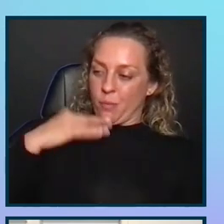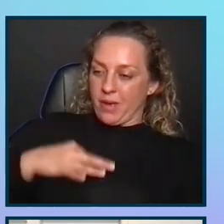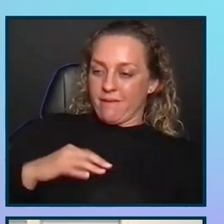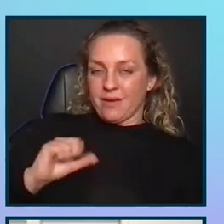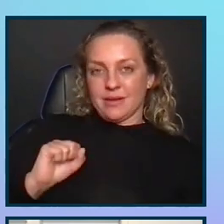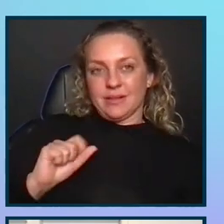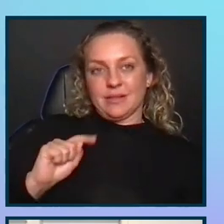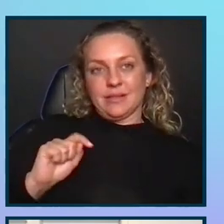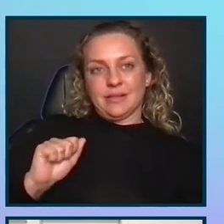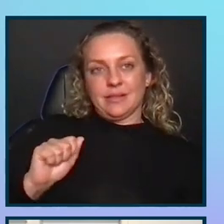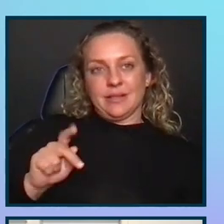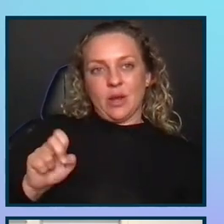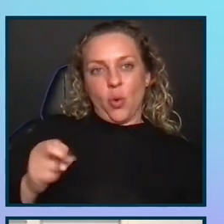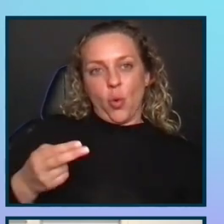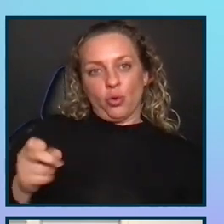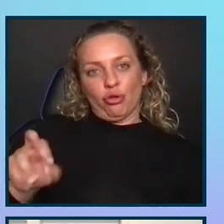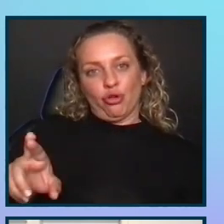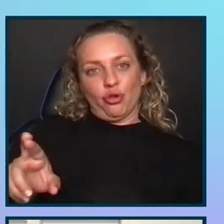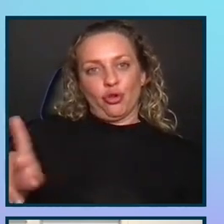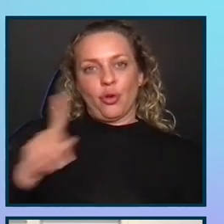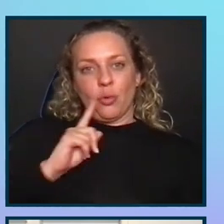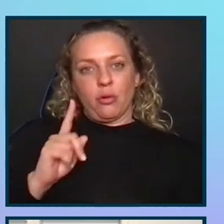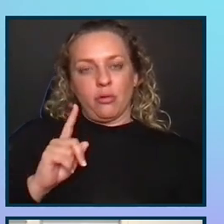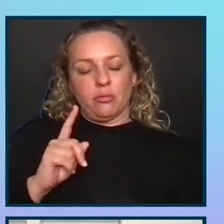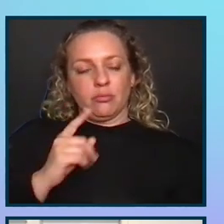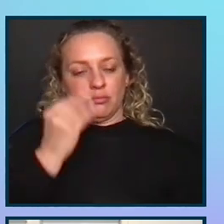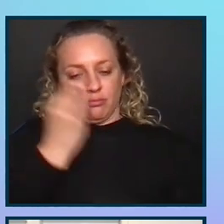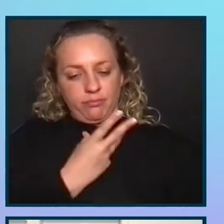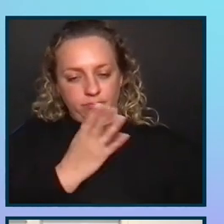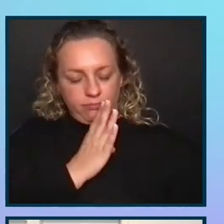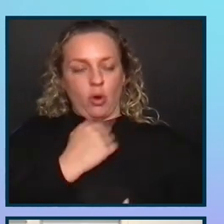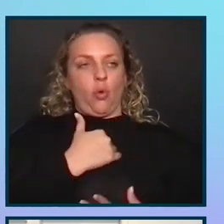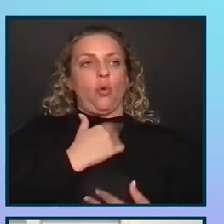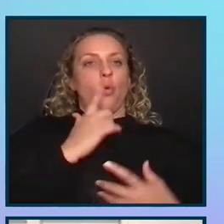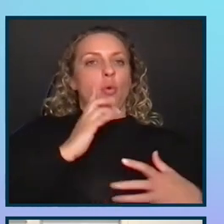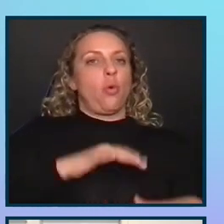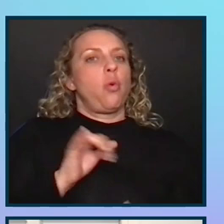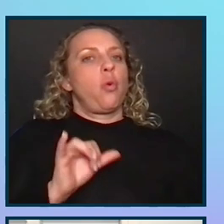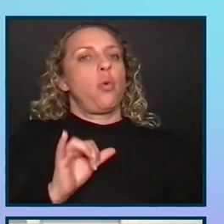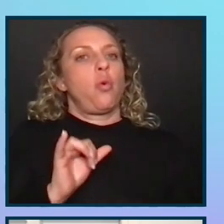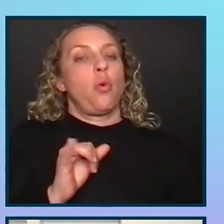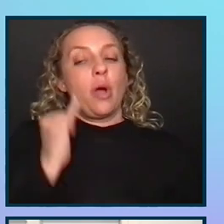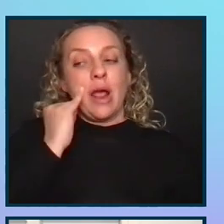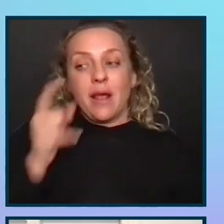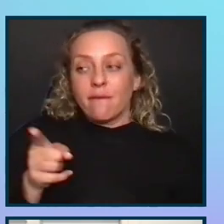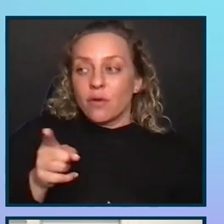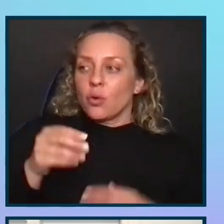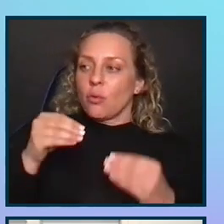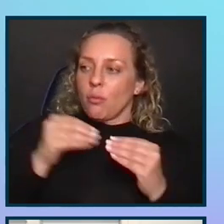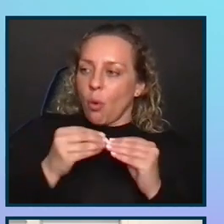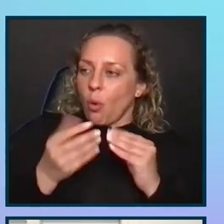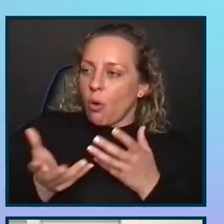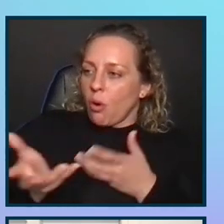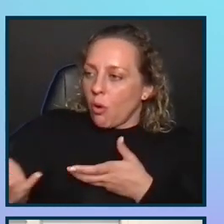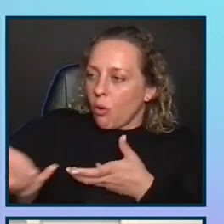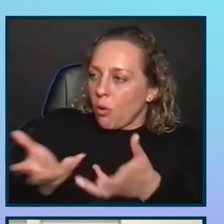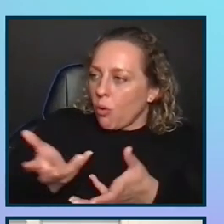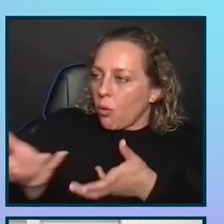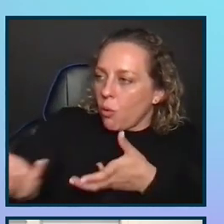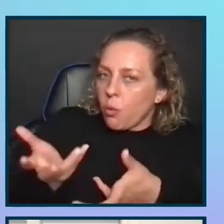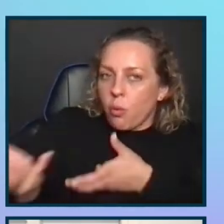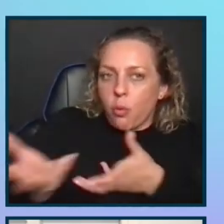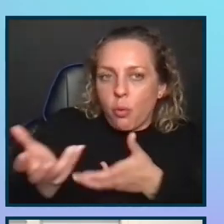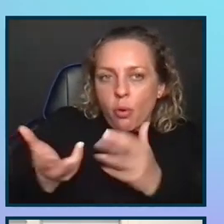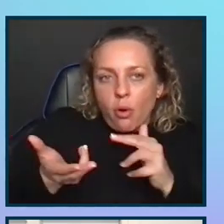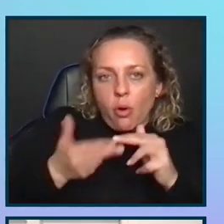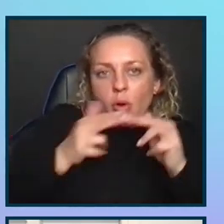surprise. And it actually improves the value that if you deepen stakeholder engagement, it improves the